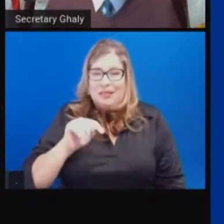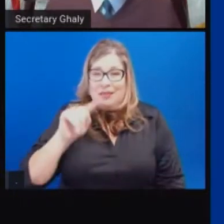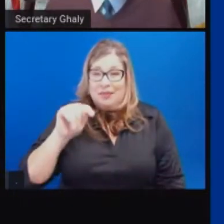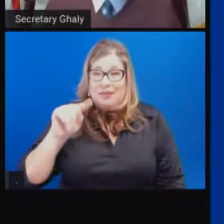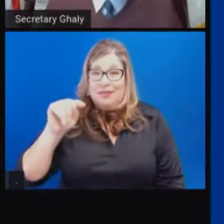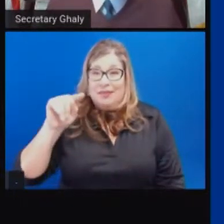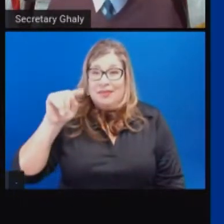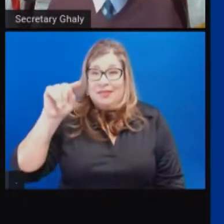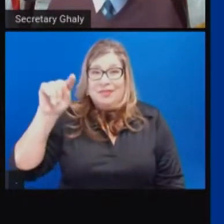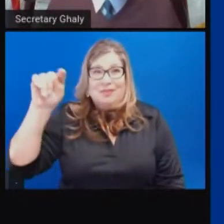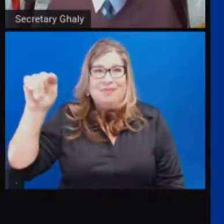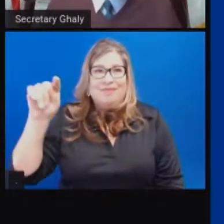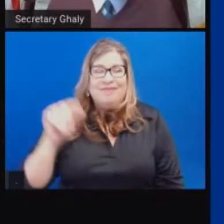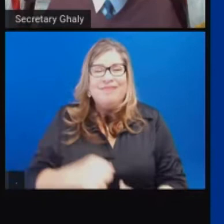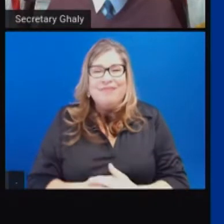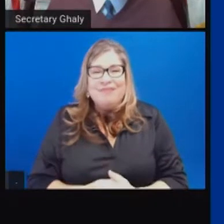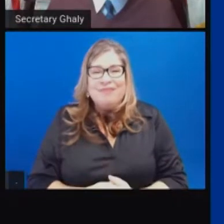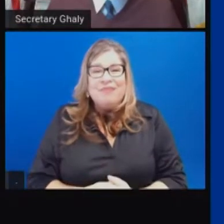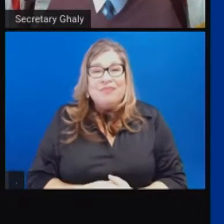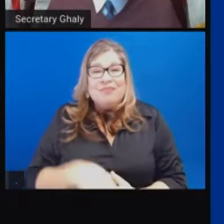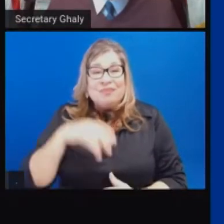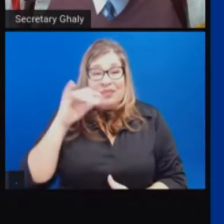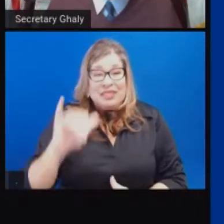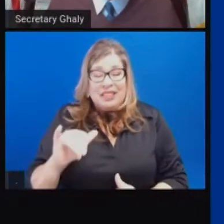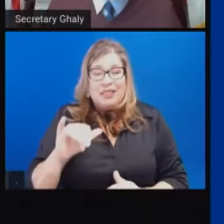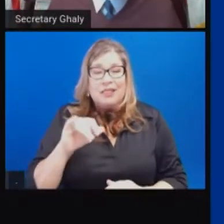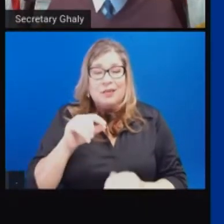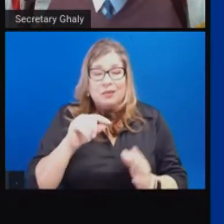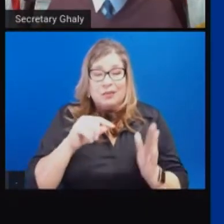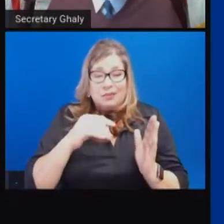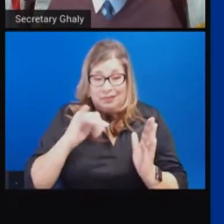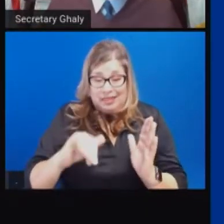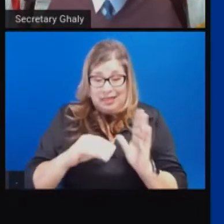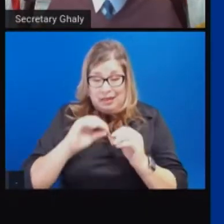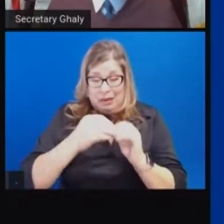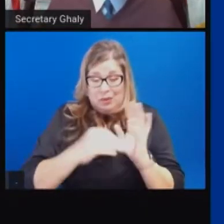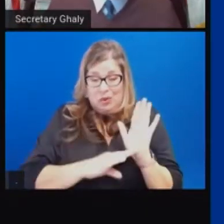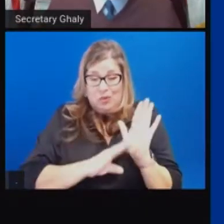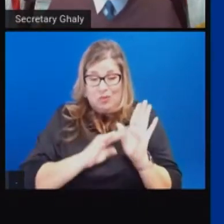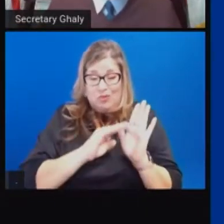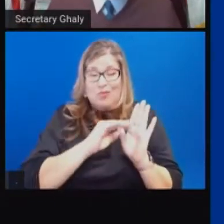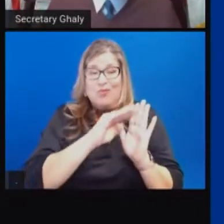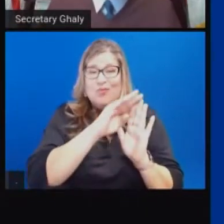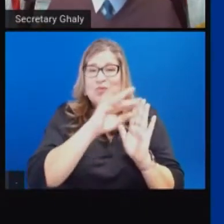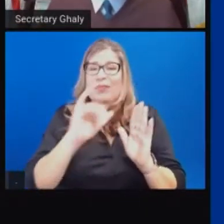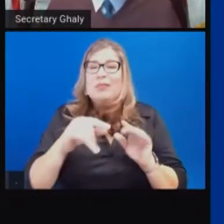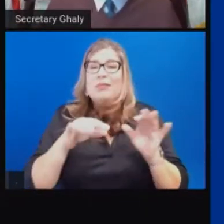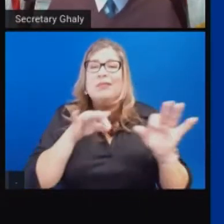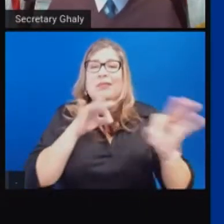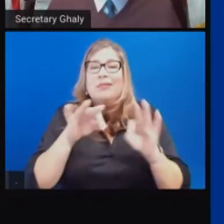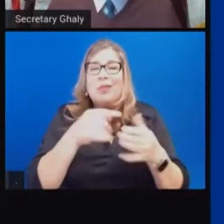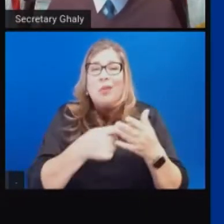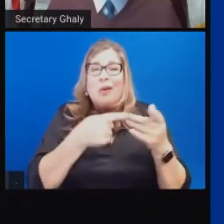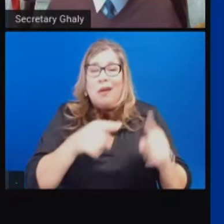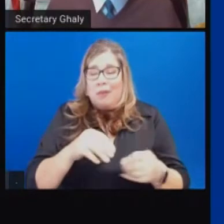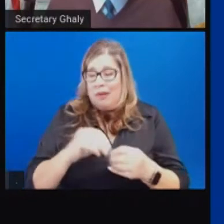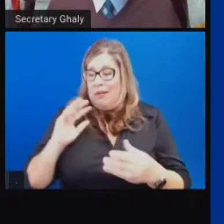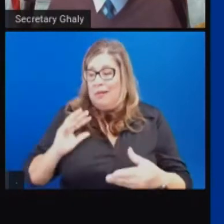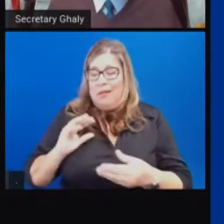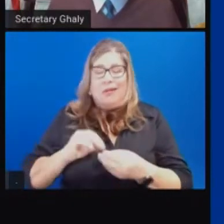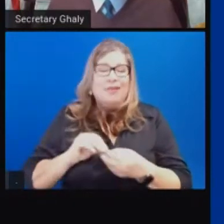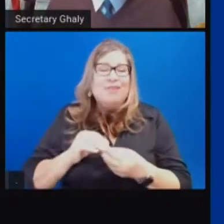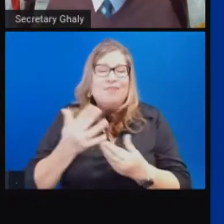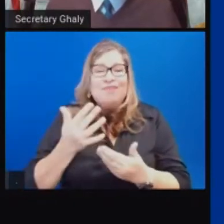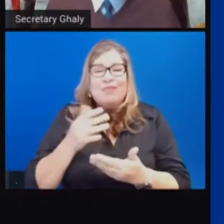is what we've actually experienced over the past month, month and a half. And the solid line